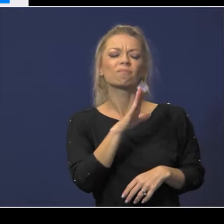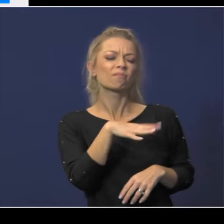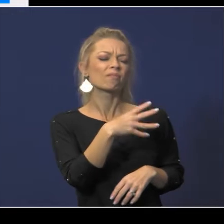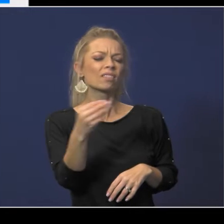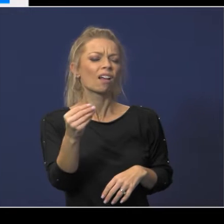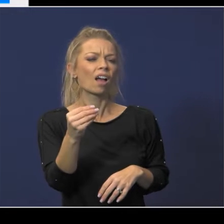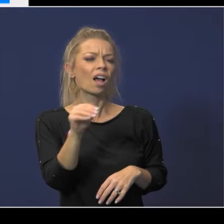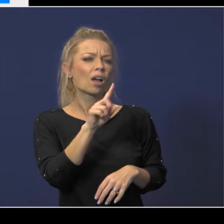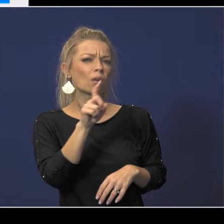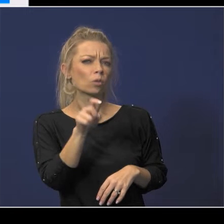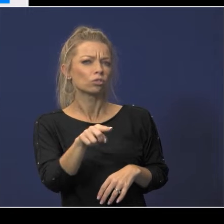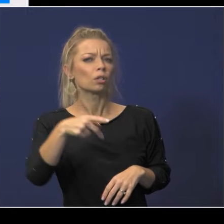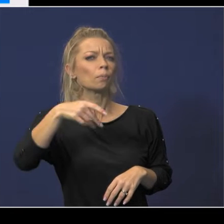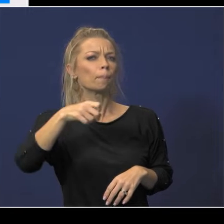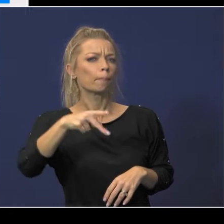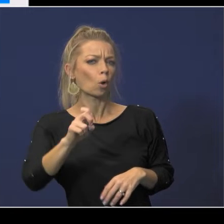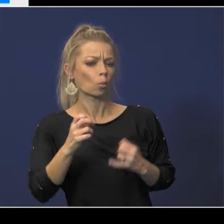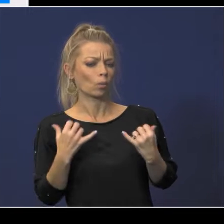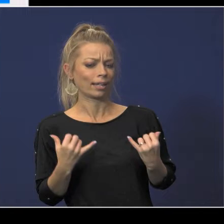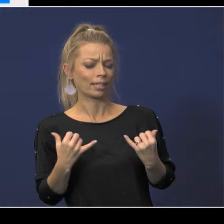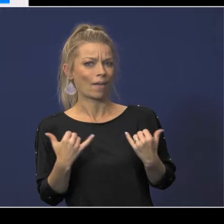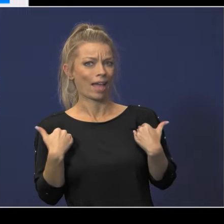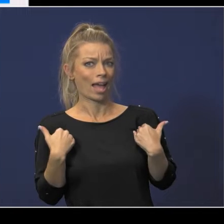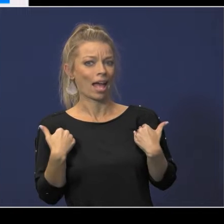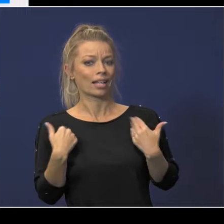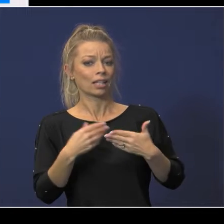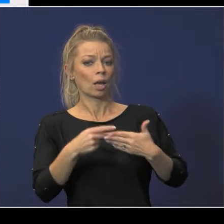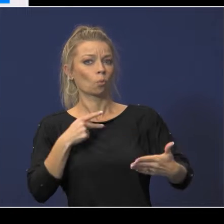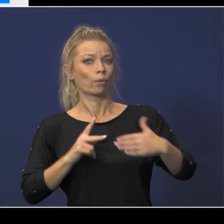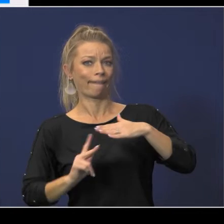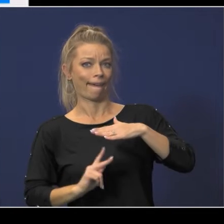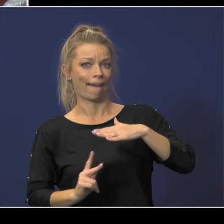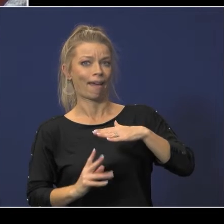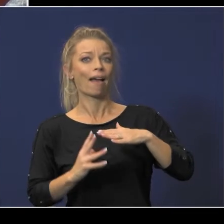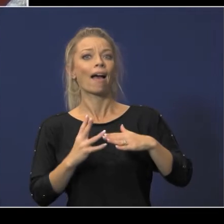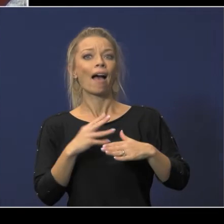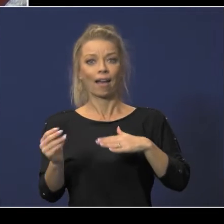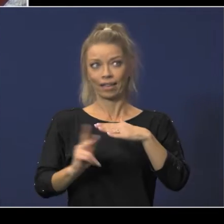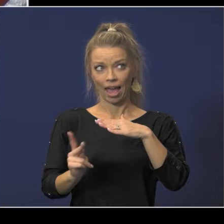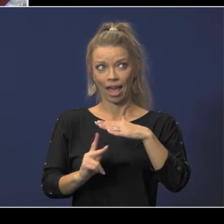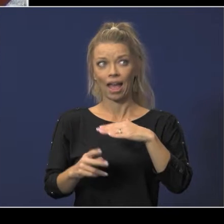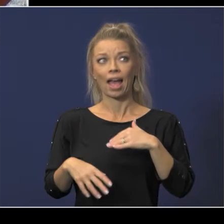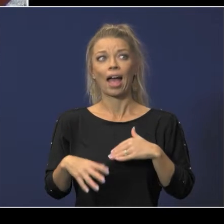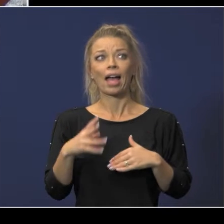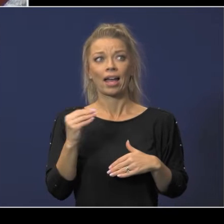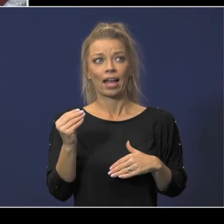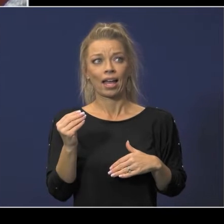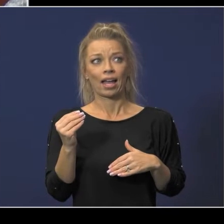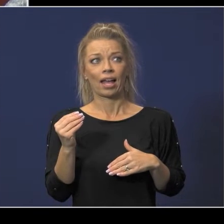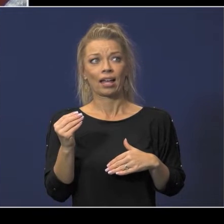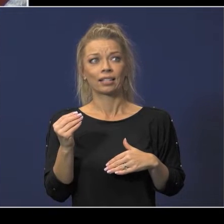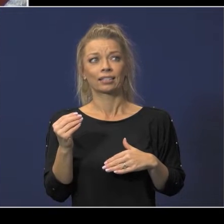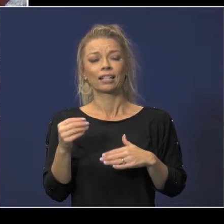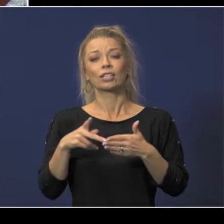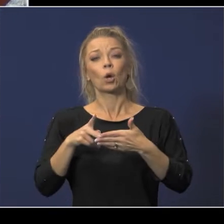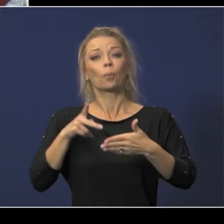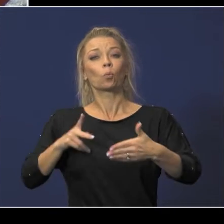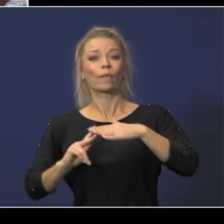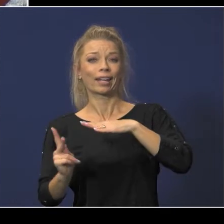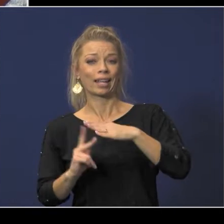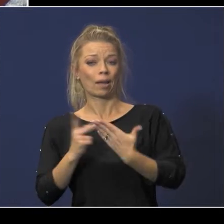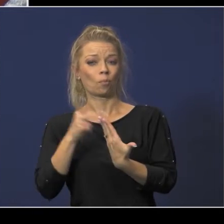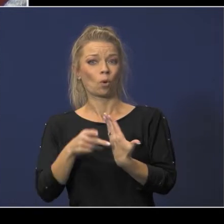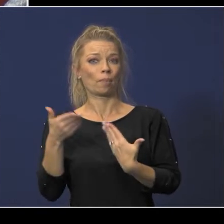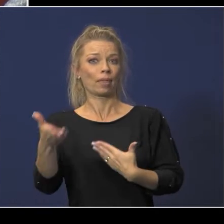um pope currently has pre-k pre-k and k so for um pre-k programs there and so